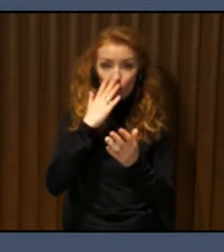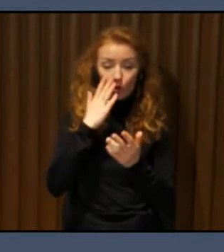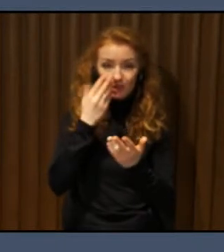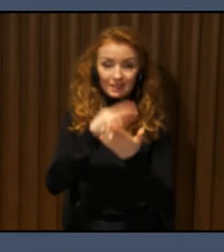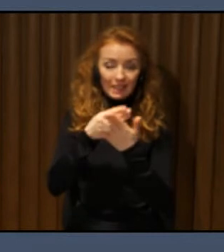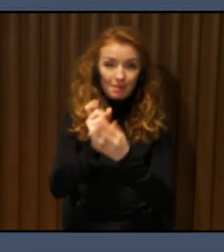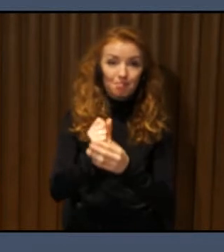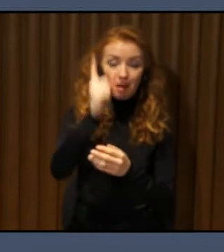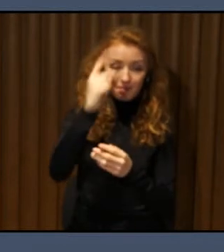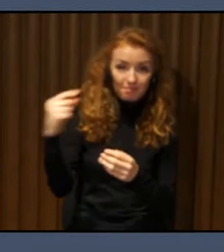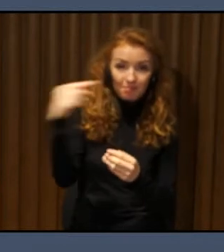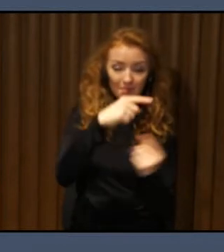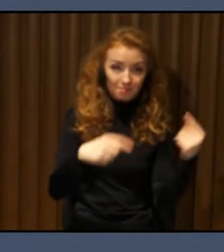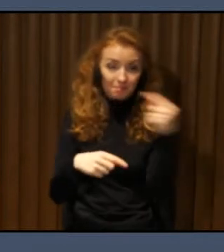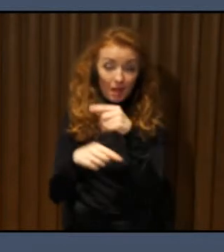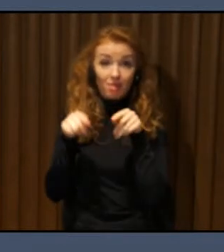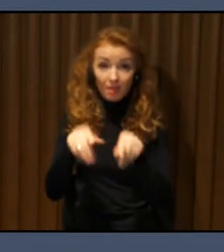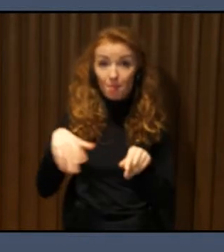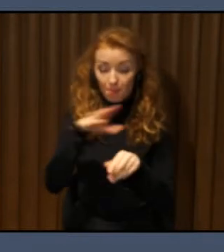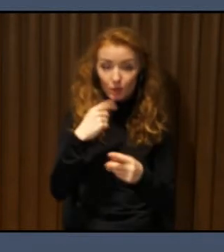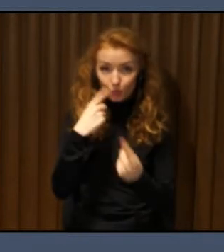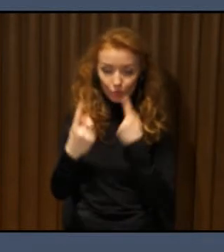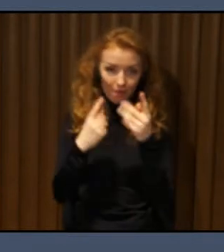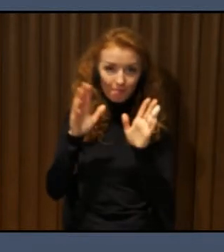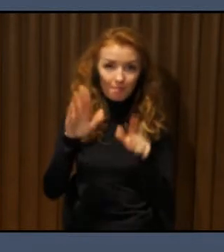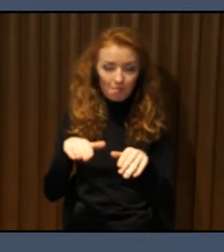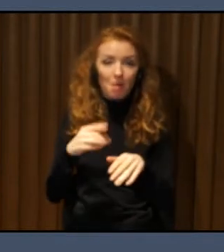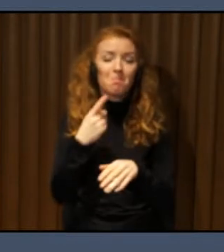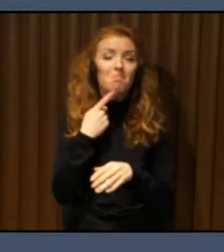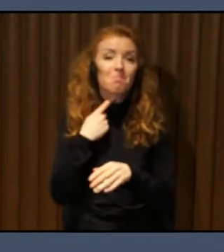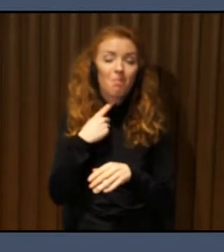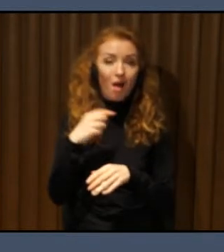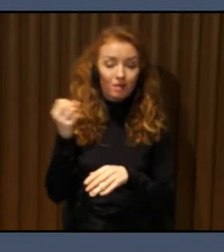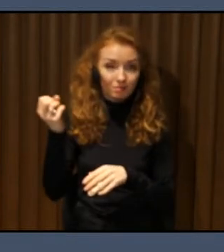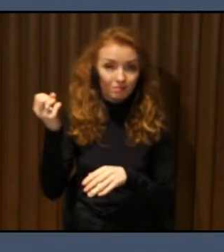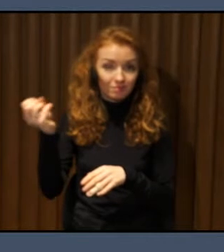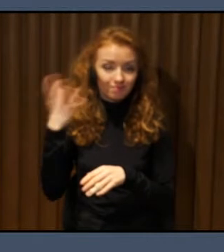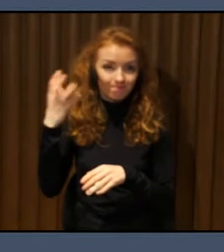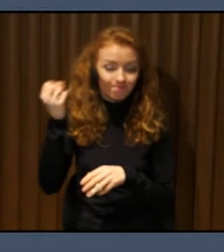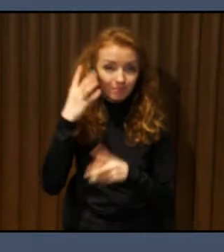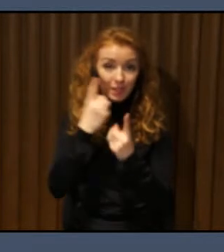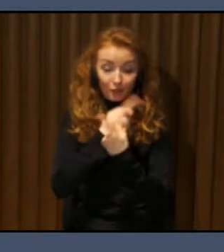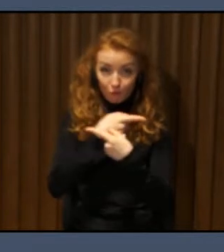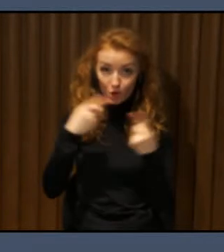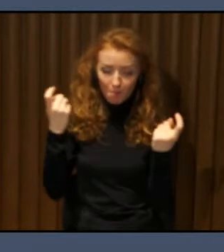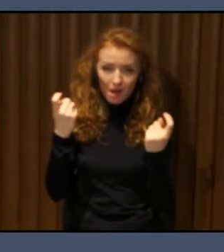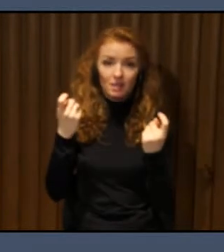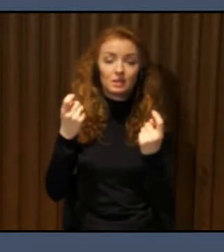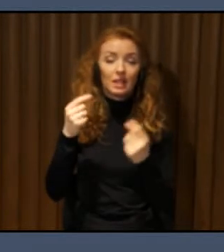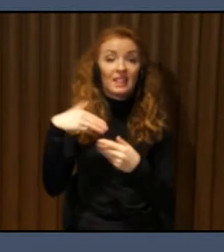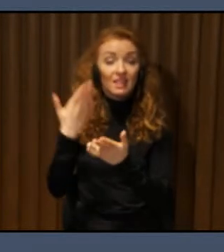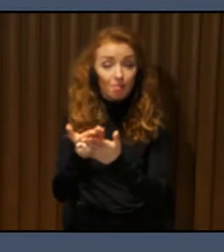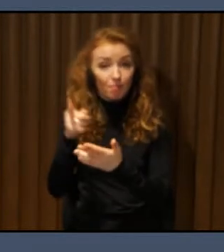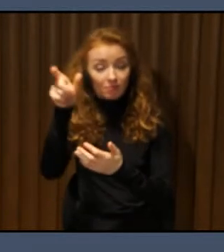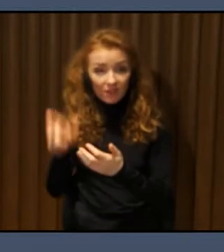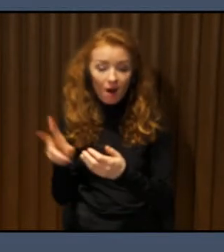are talking about voice signage for visually impaired people. And only in Lyon, in my city, we implemented maybe 10,000 traffic